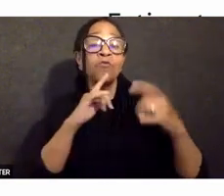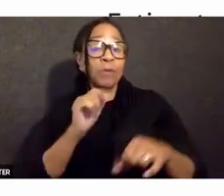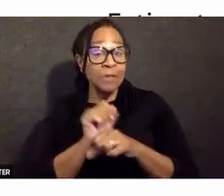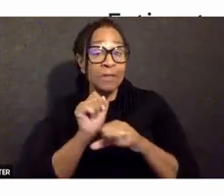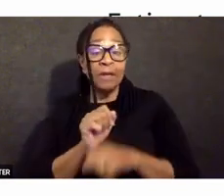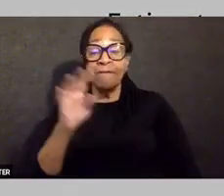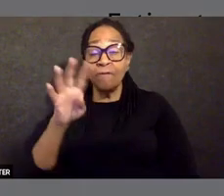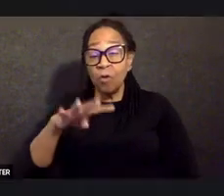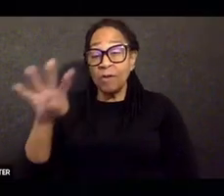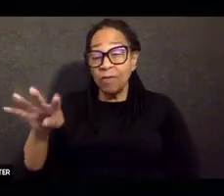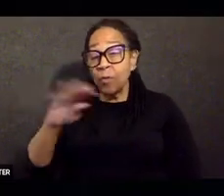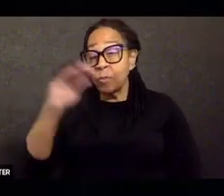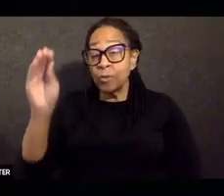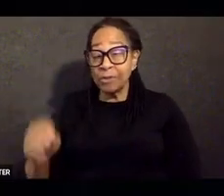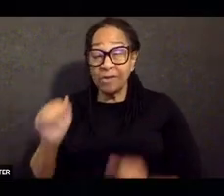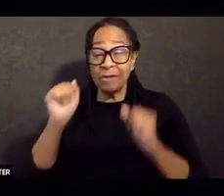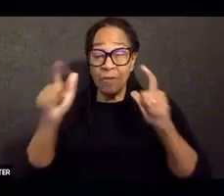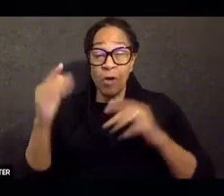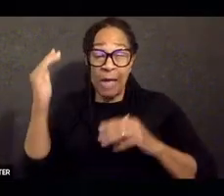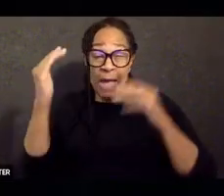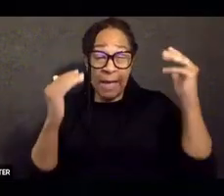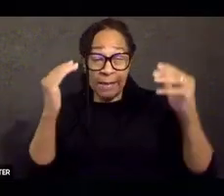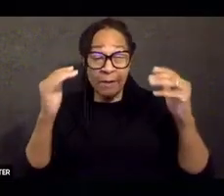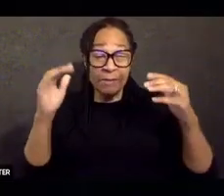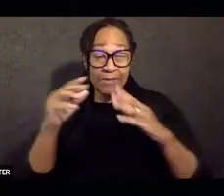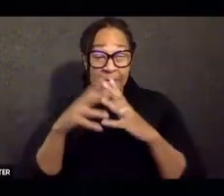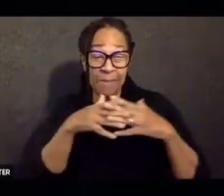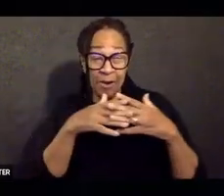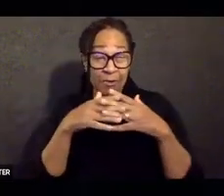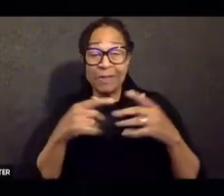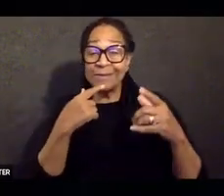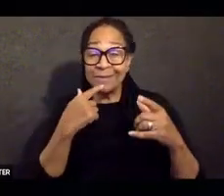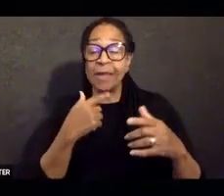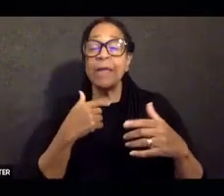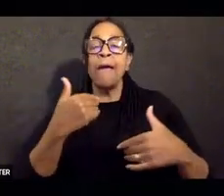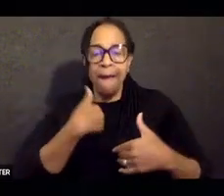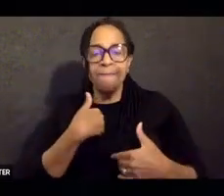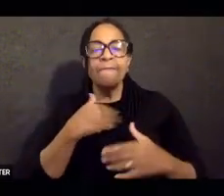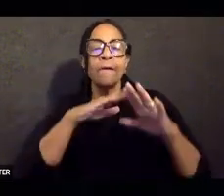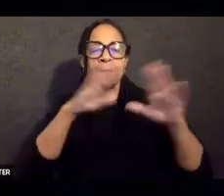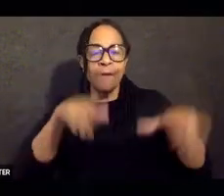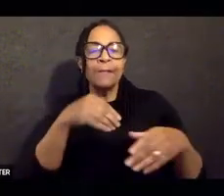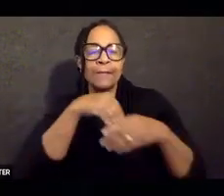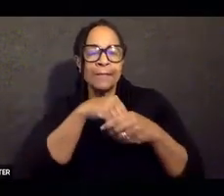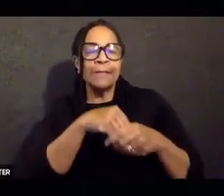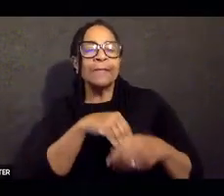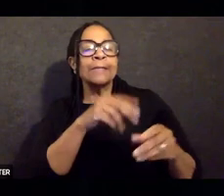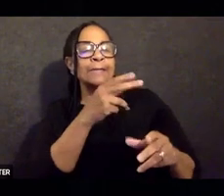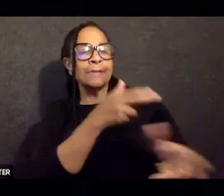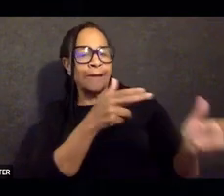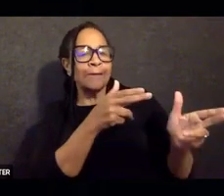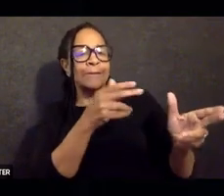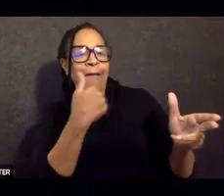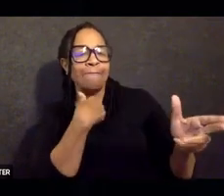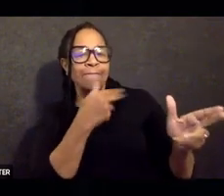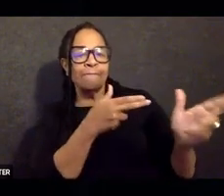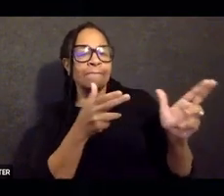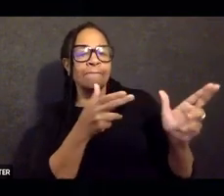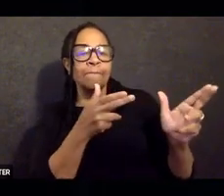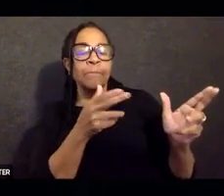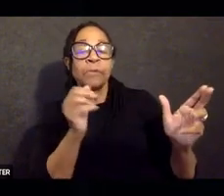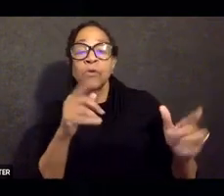throughout the country. In fact, 44% of U.S. adults say they live in households with a gun.